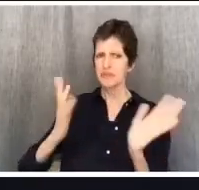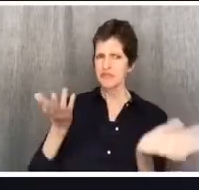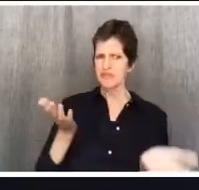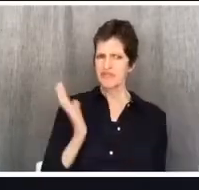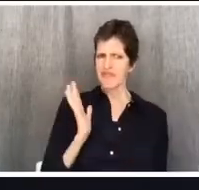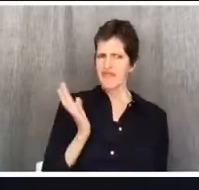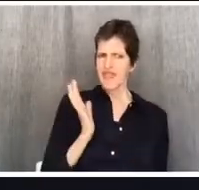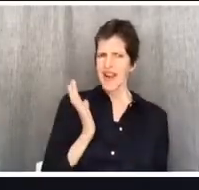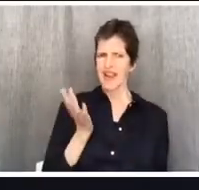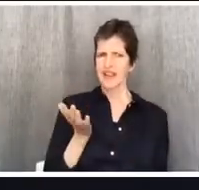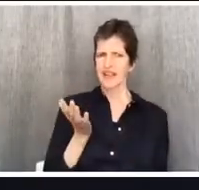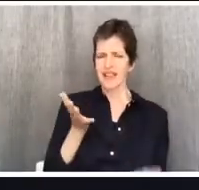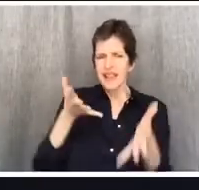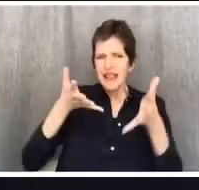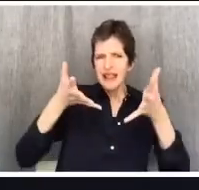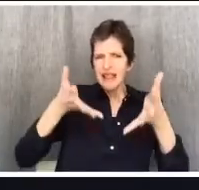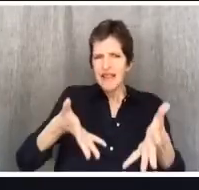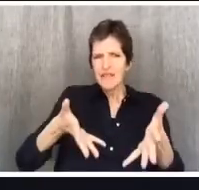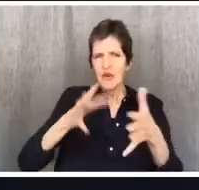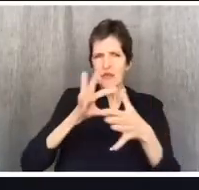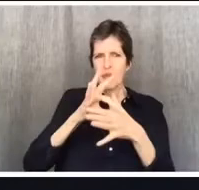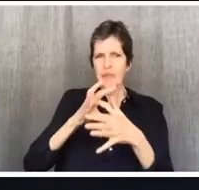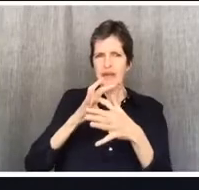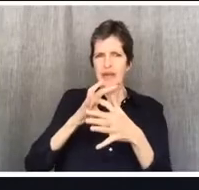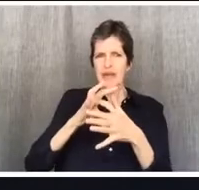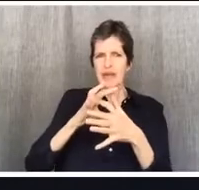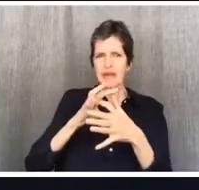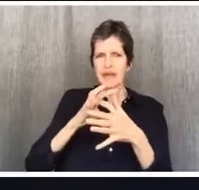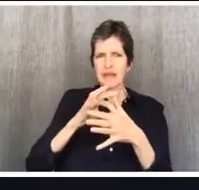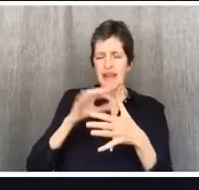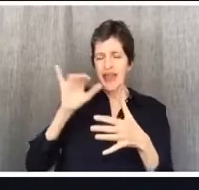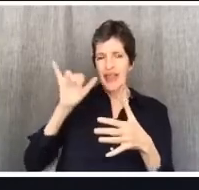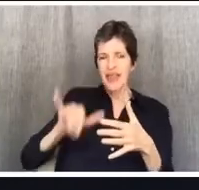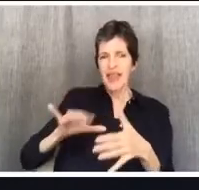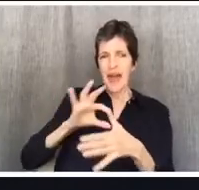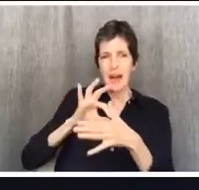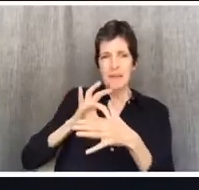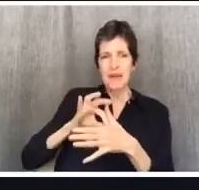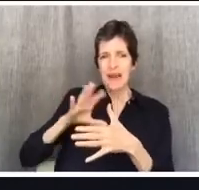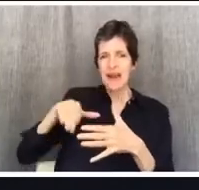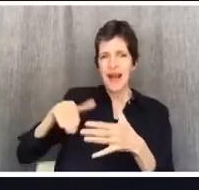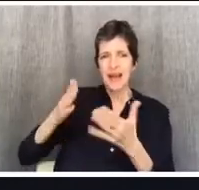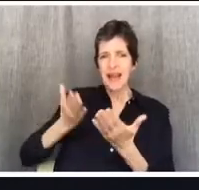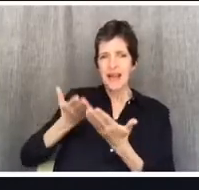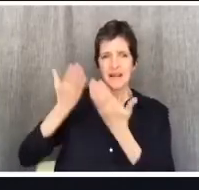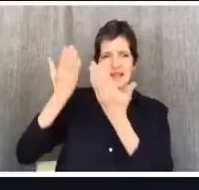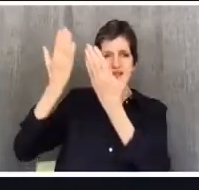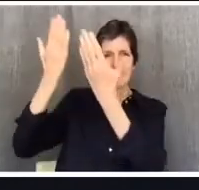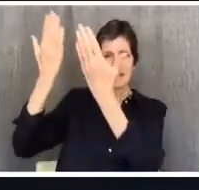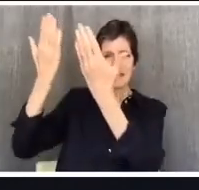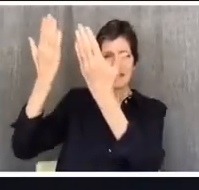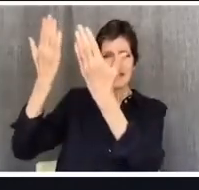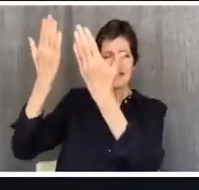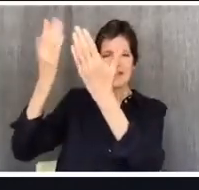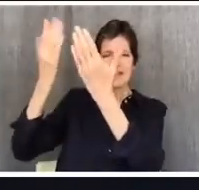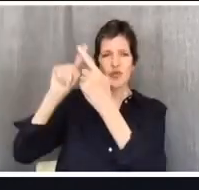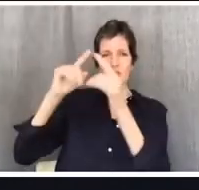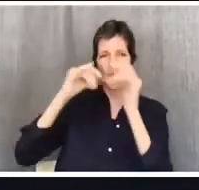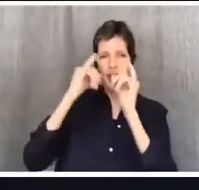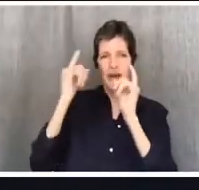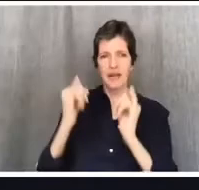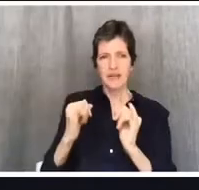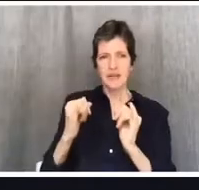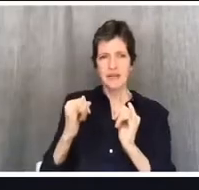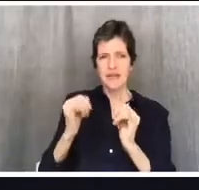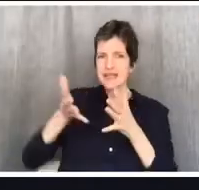that division. That's how the church is divided. Paul addresses the legalist first. He